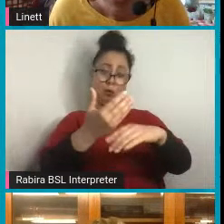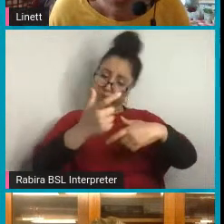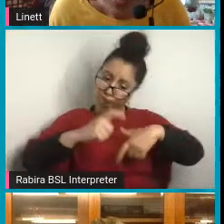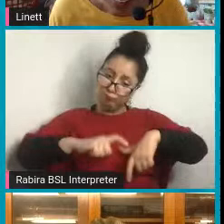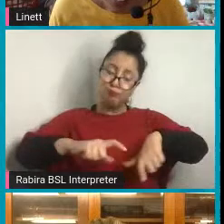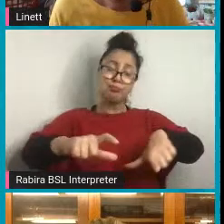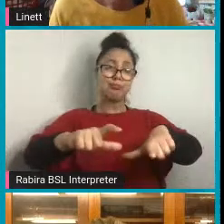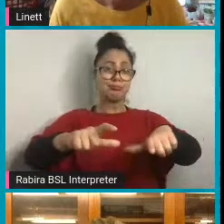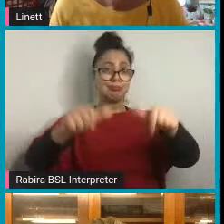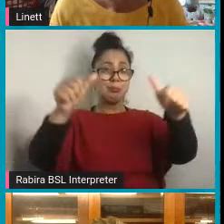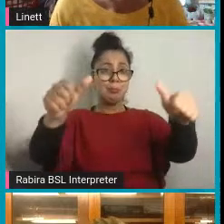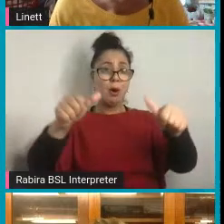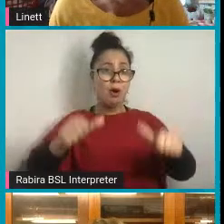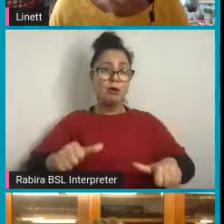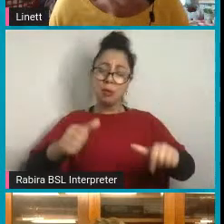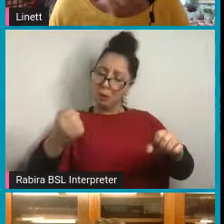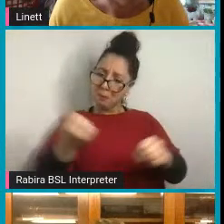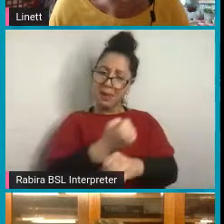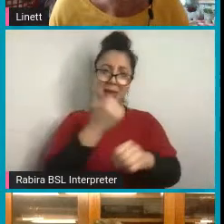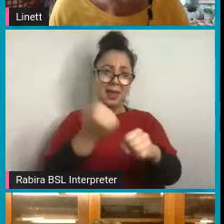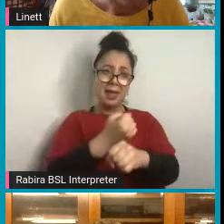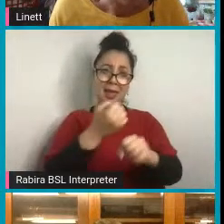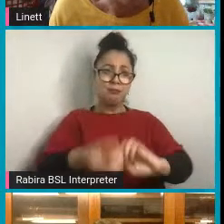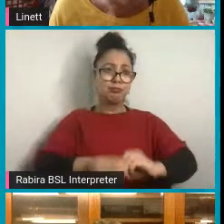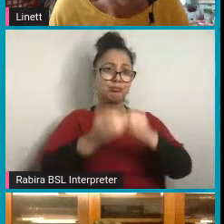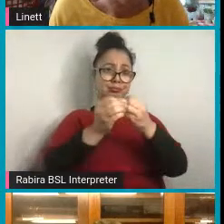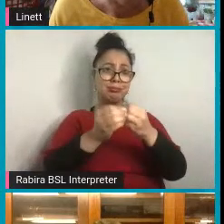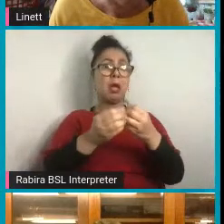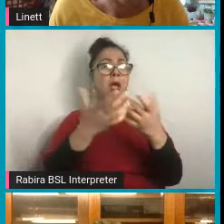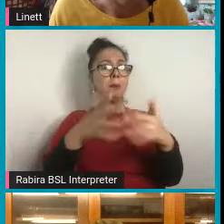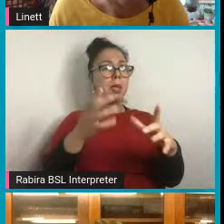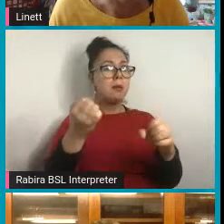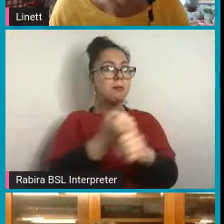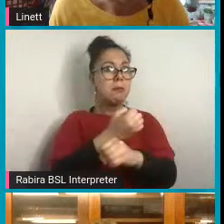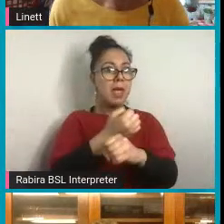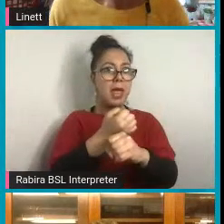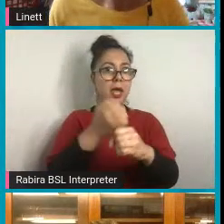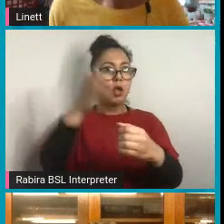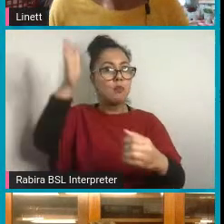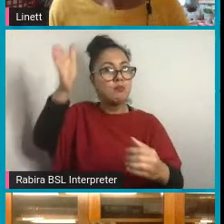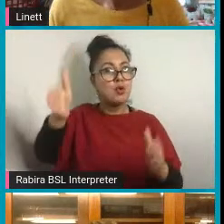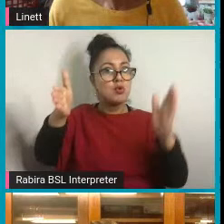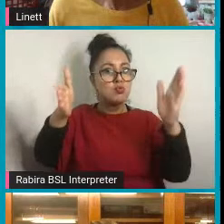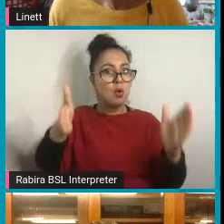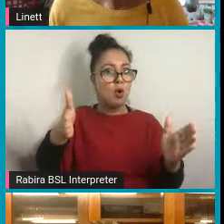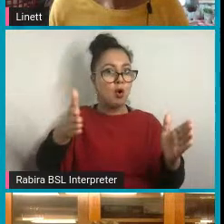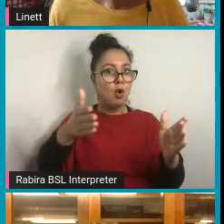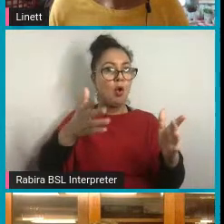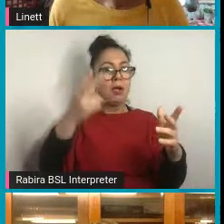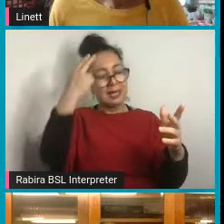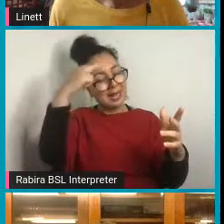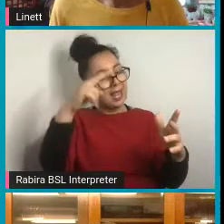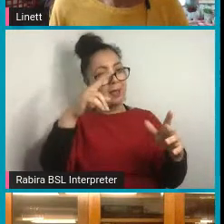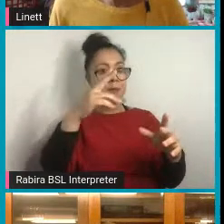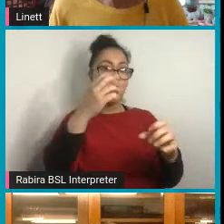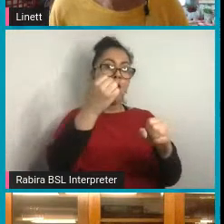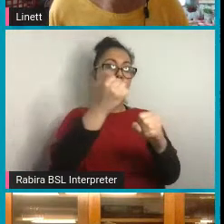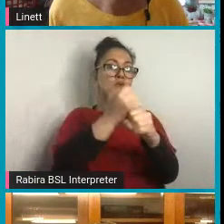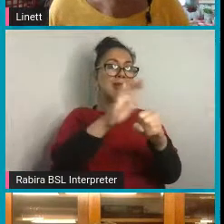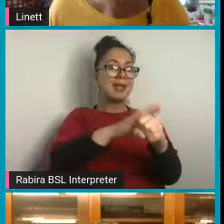make murals all around London. They're called the Greenwich Mural Workshop. So they're great people.